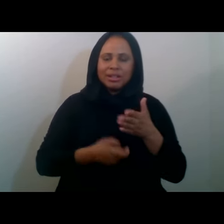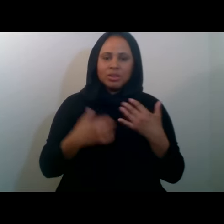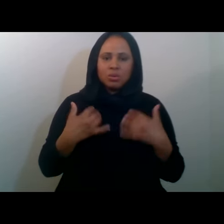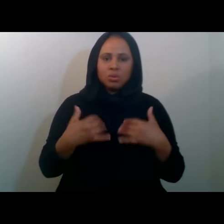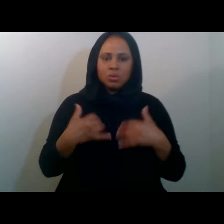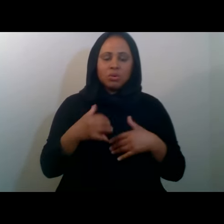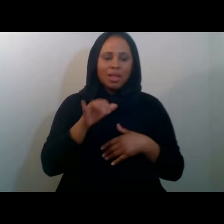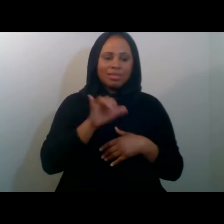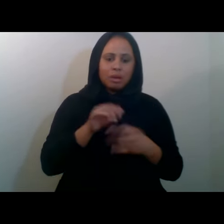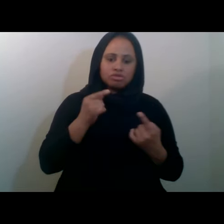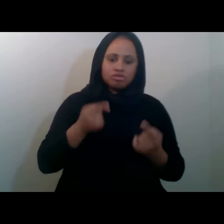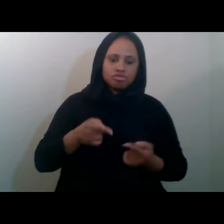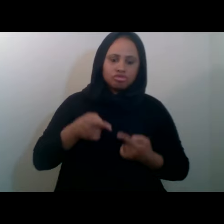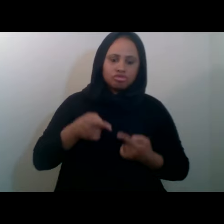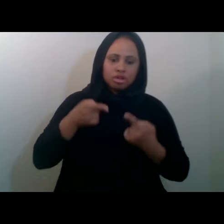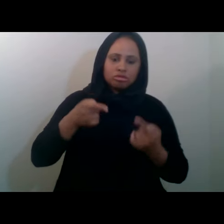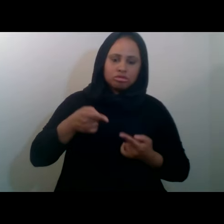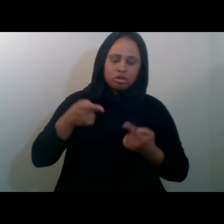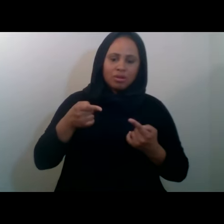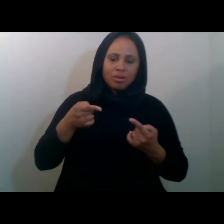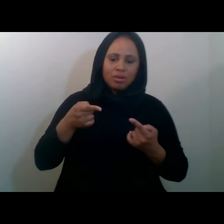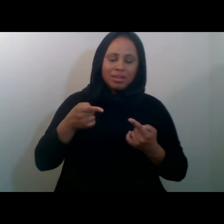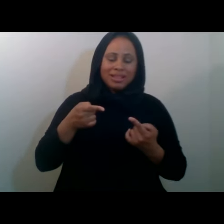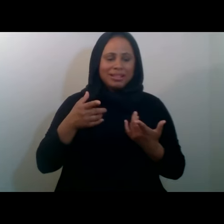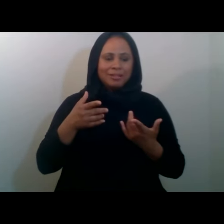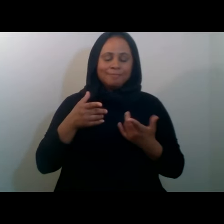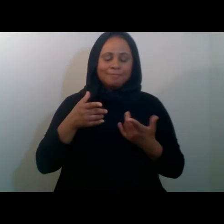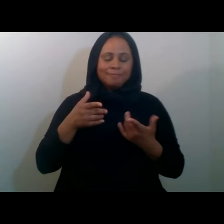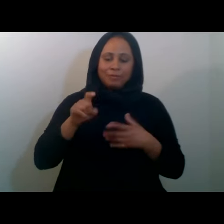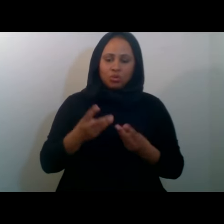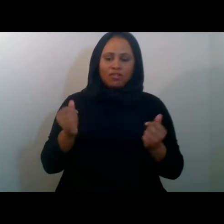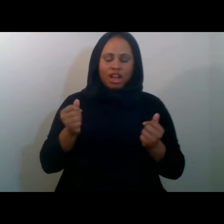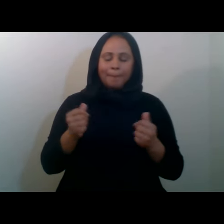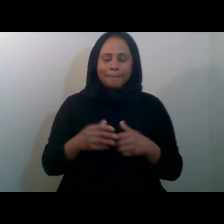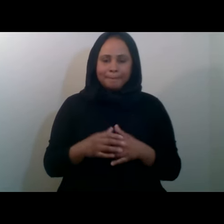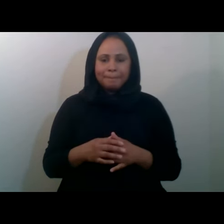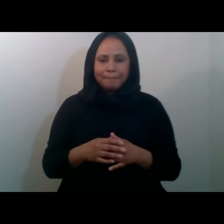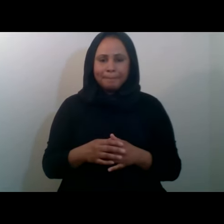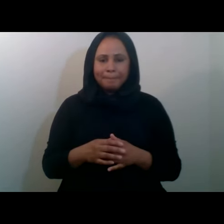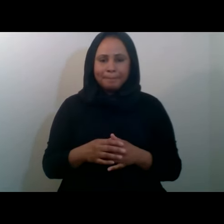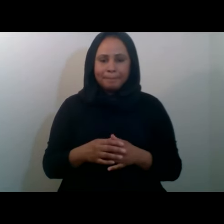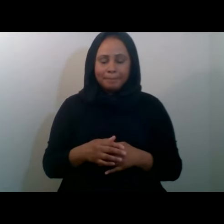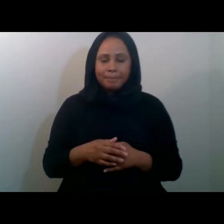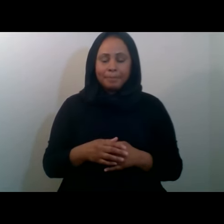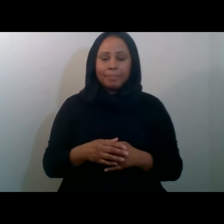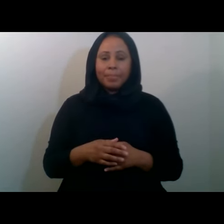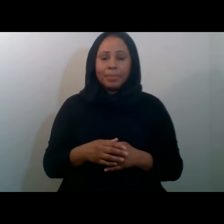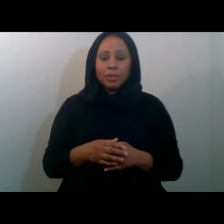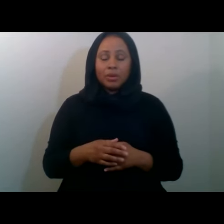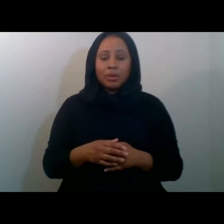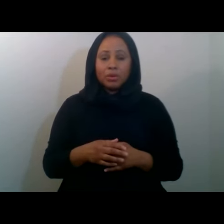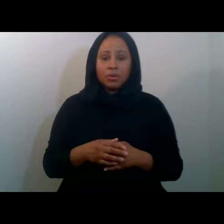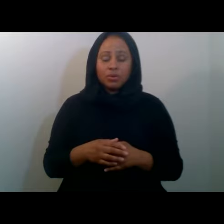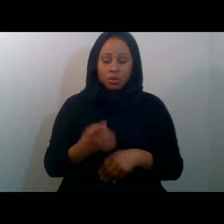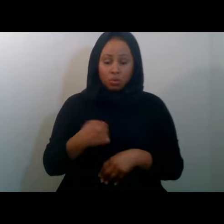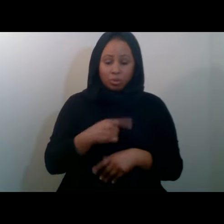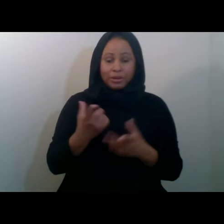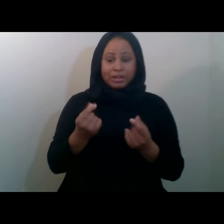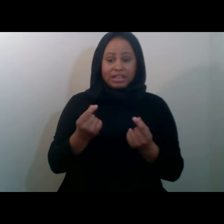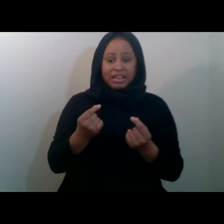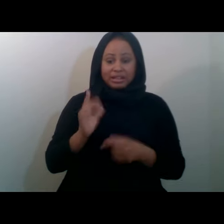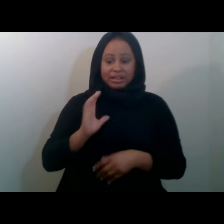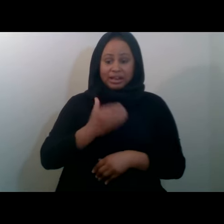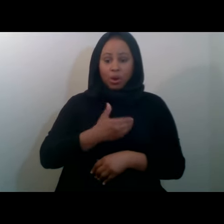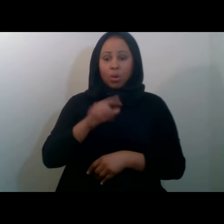the fact that they were already coming to America with debt. So, what we did in the Zakat committee, we decided